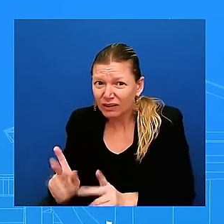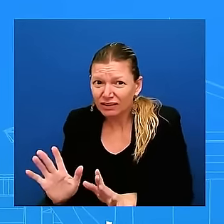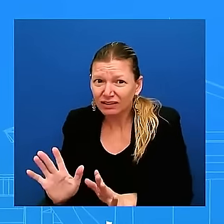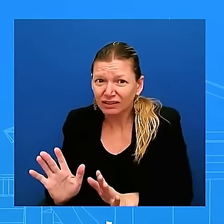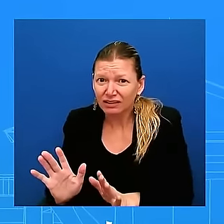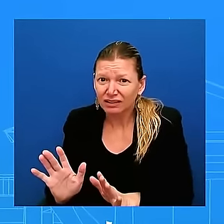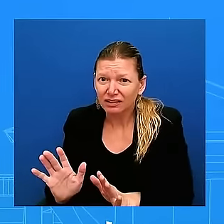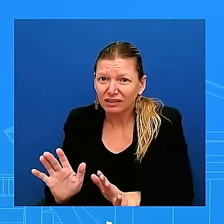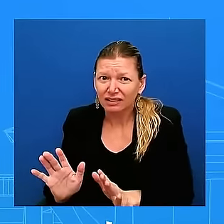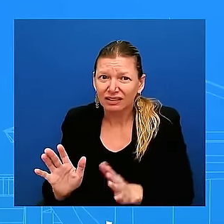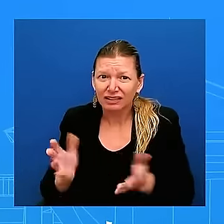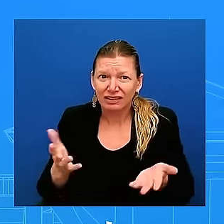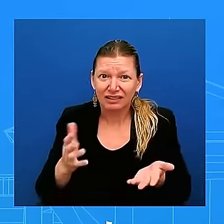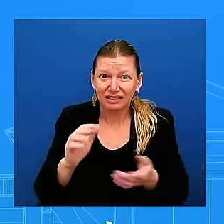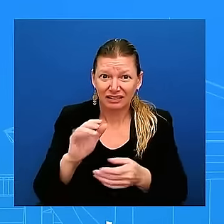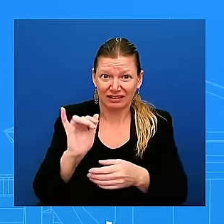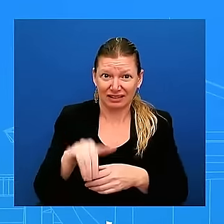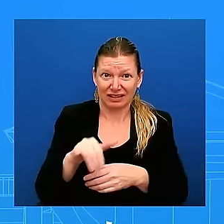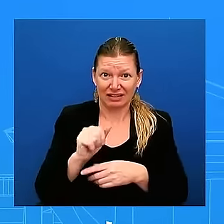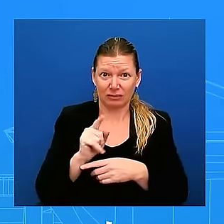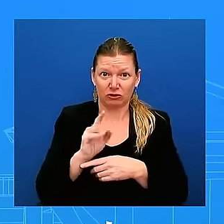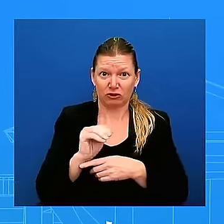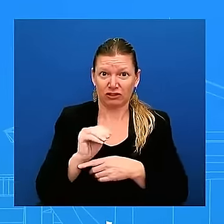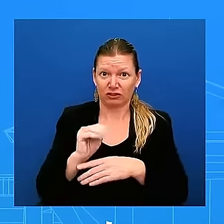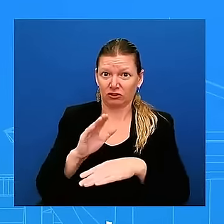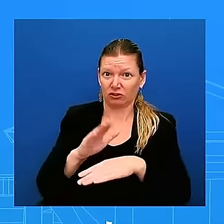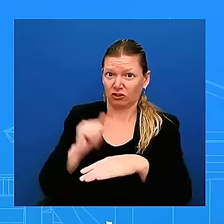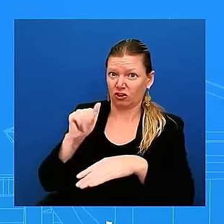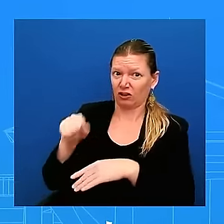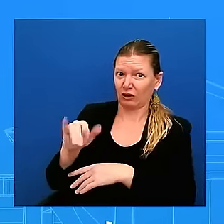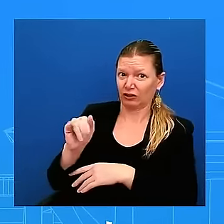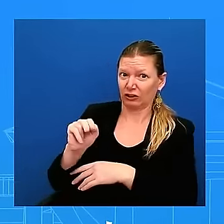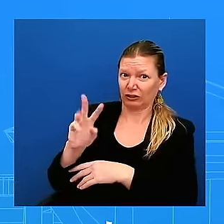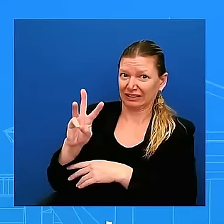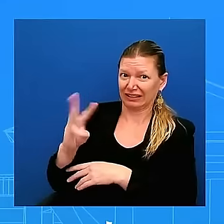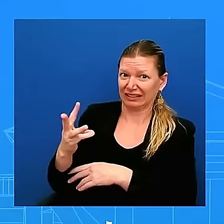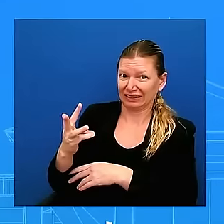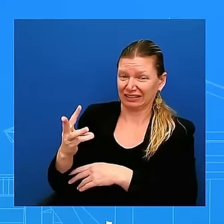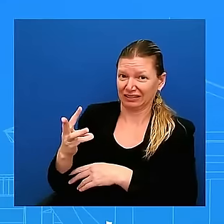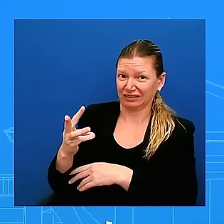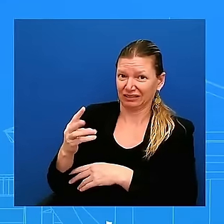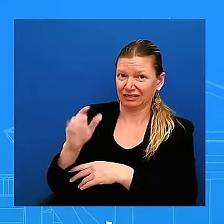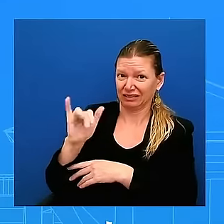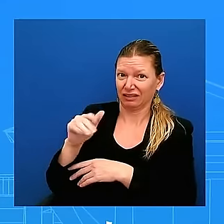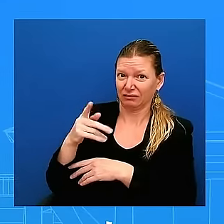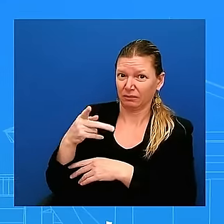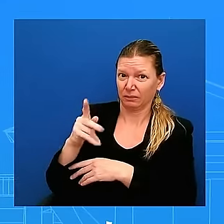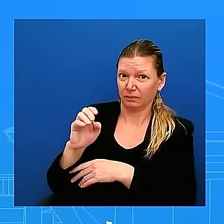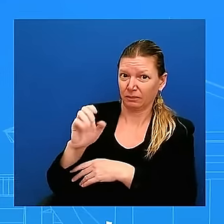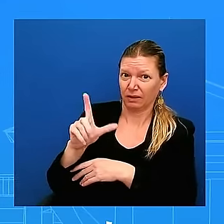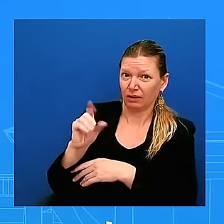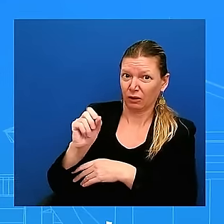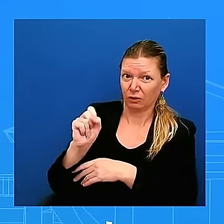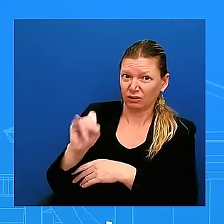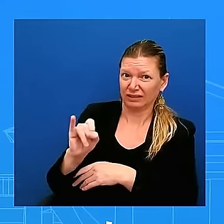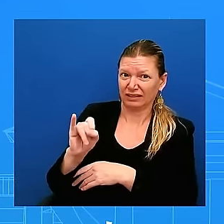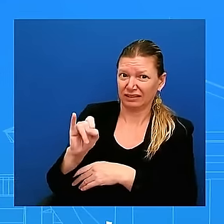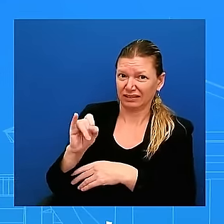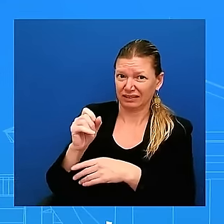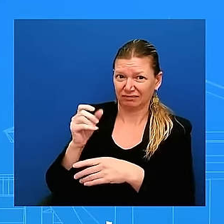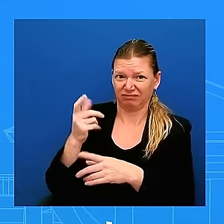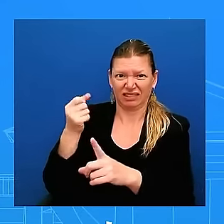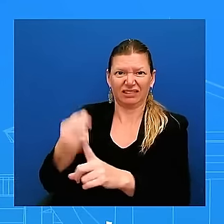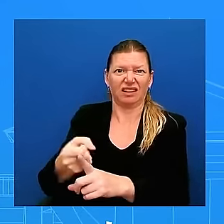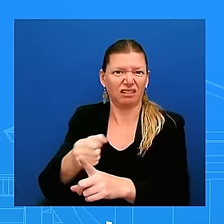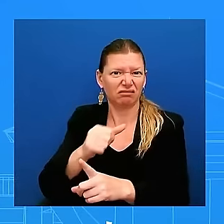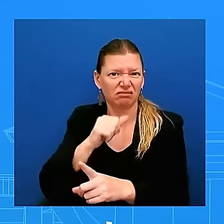out the attack of paul pelosi called out and said we need to lower the temperature after the butler incident